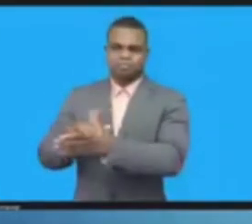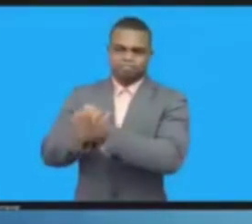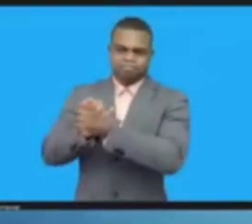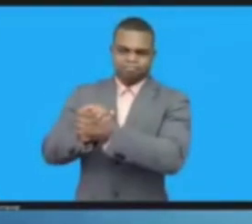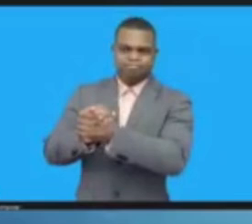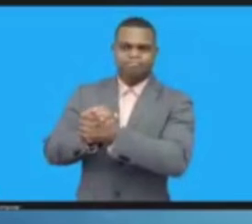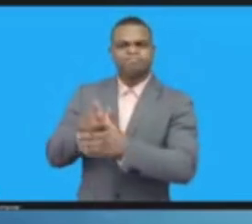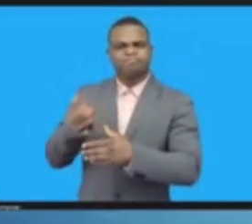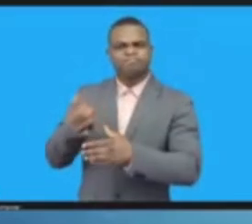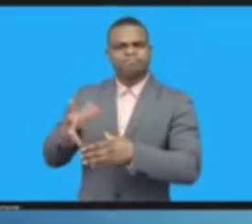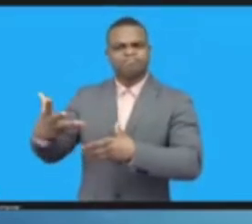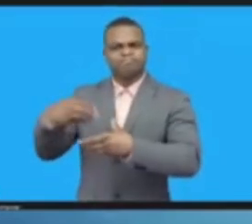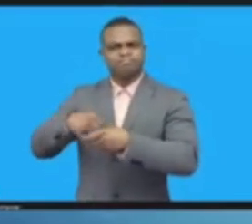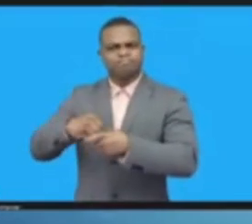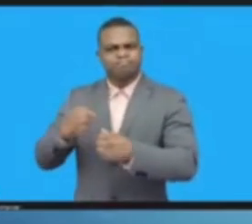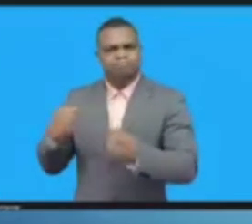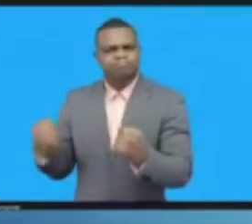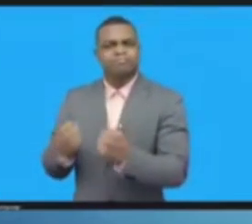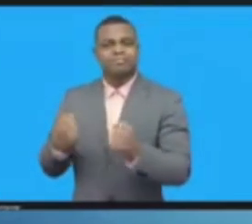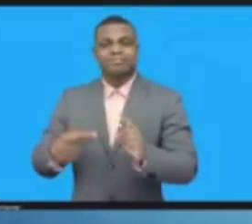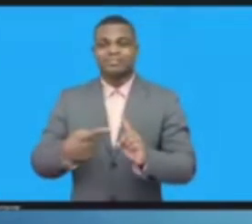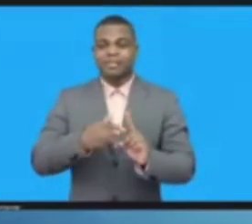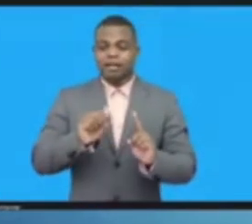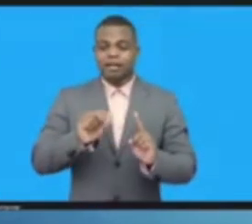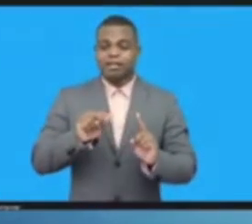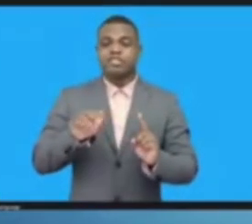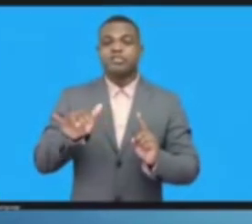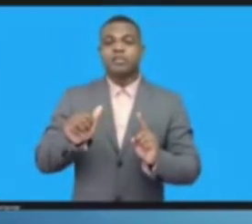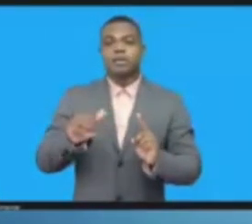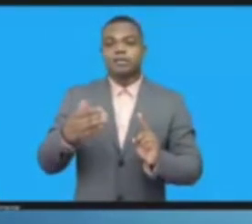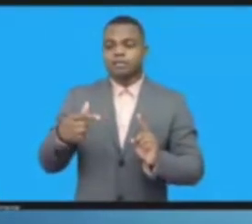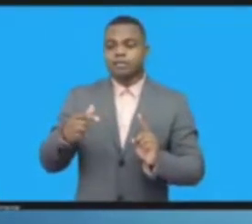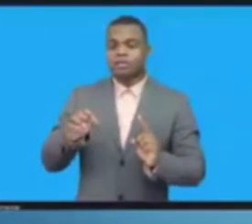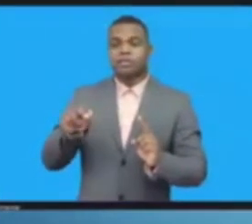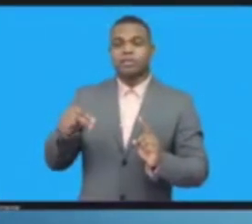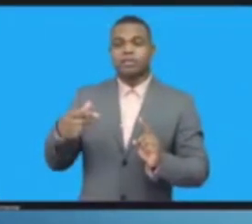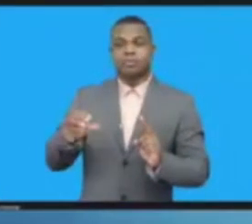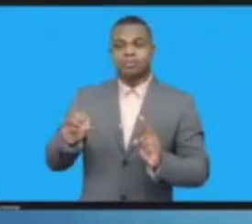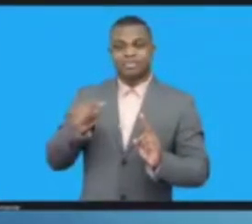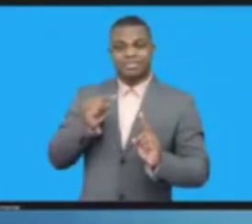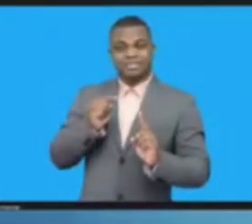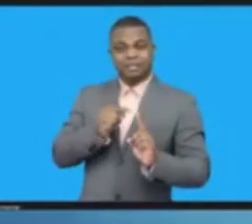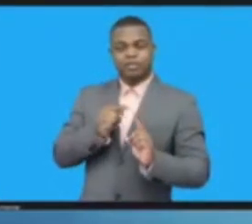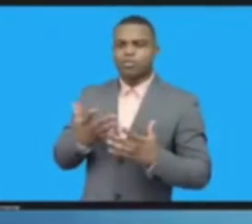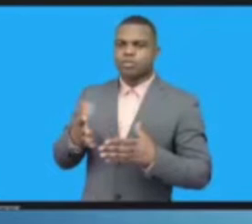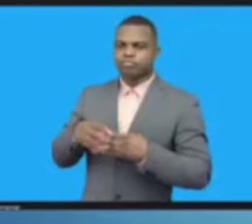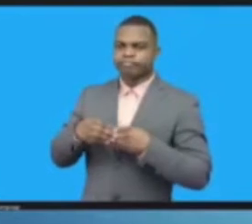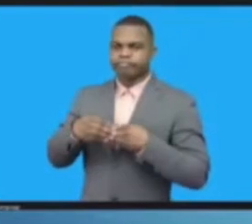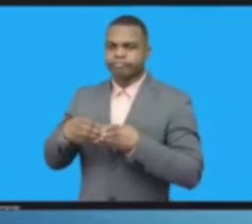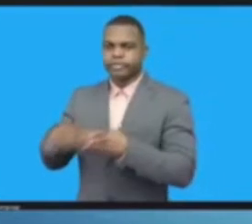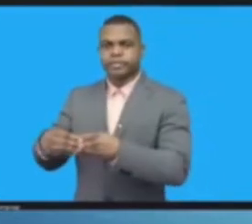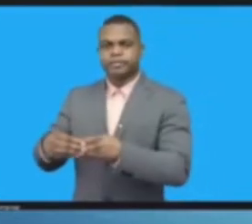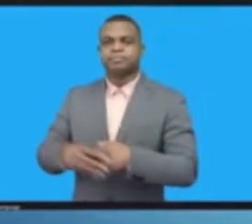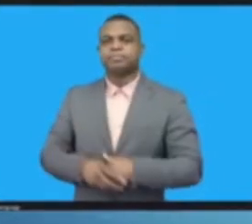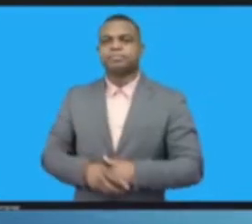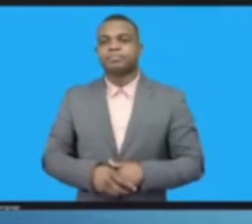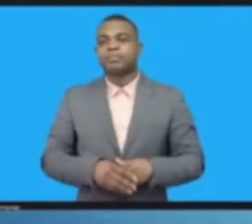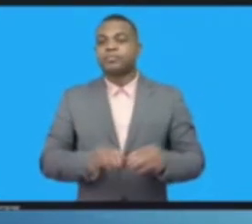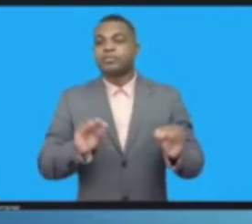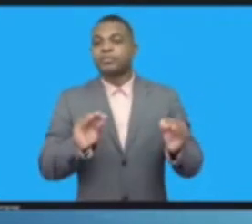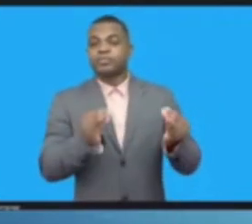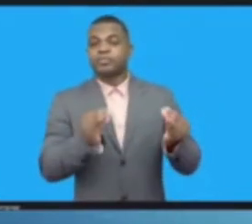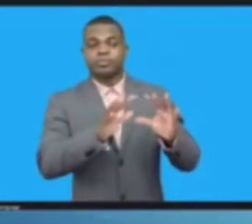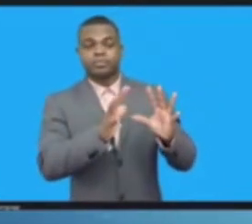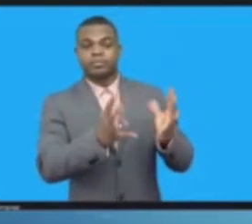in Eurodig, in the African IGF, in the Asia-Pacific region, and also in the